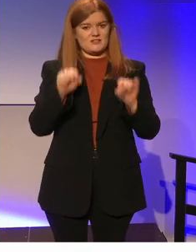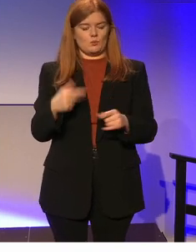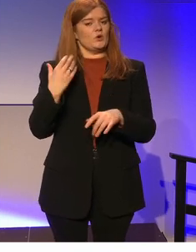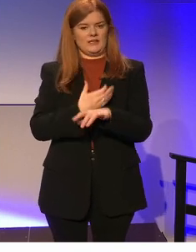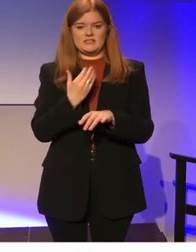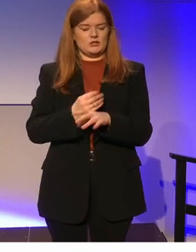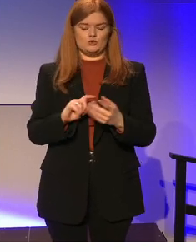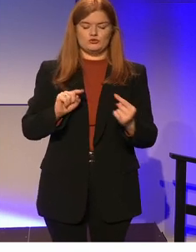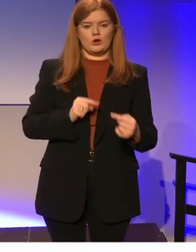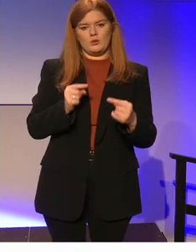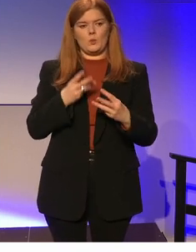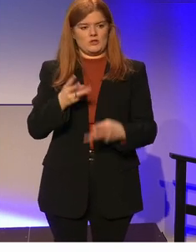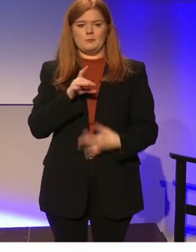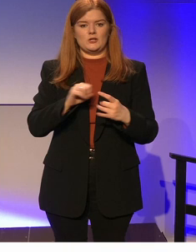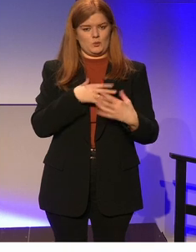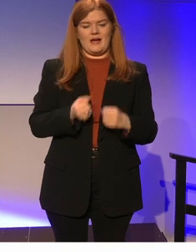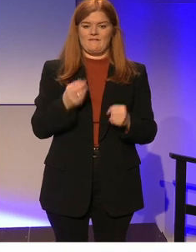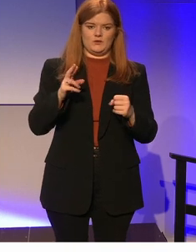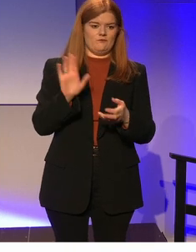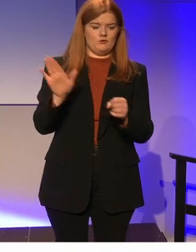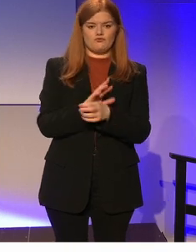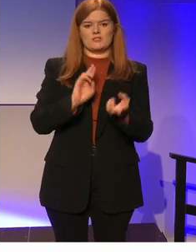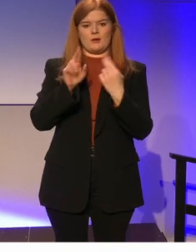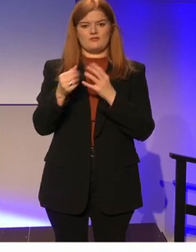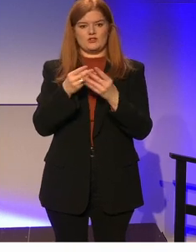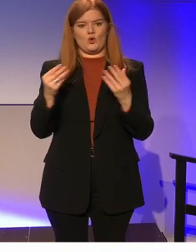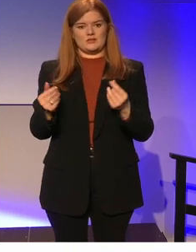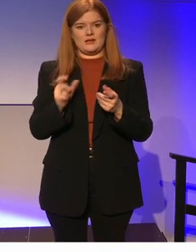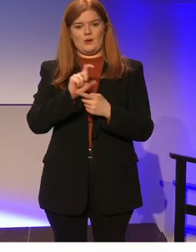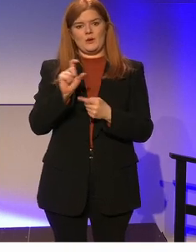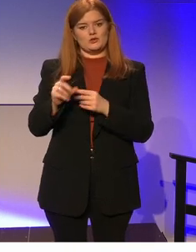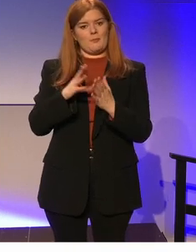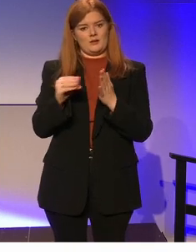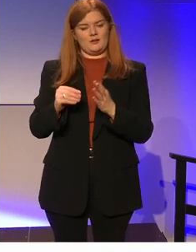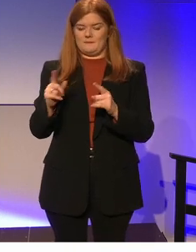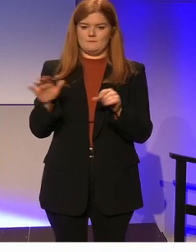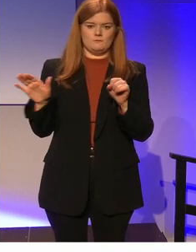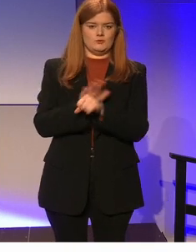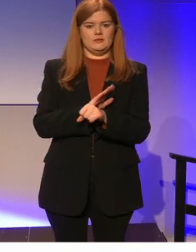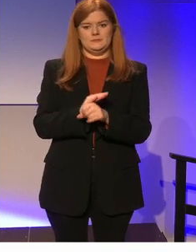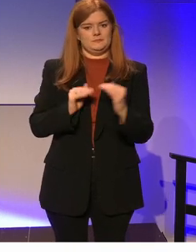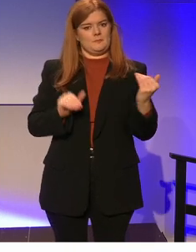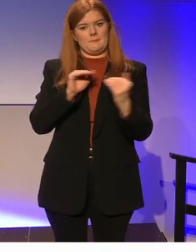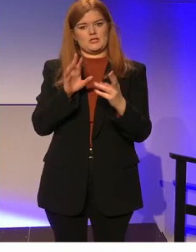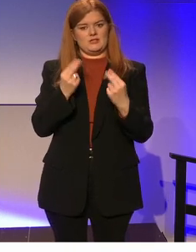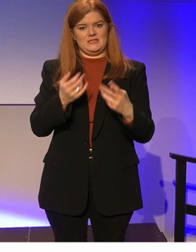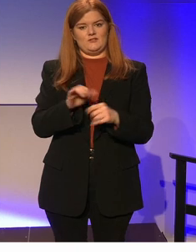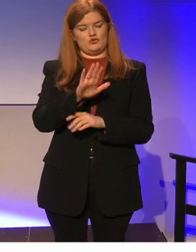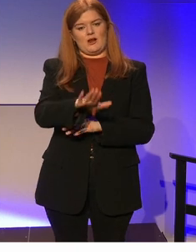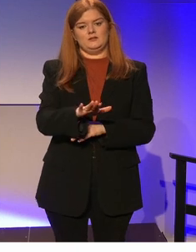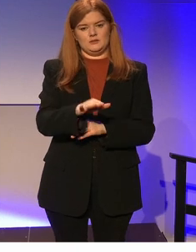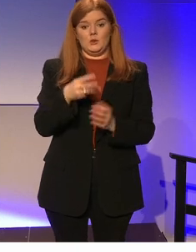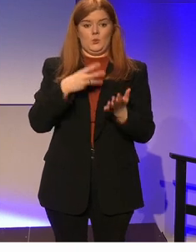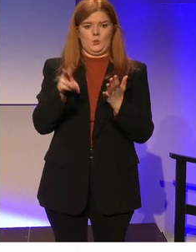continuing to grapple to ensure that we have a responsive resource allocation model that absolutely meets the needs of that